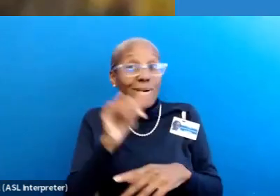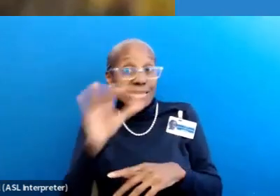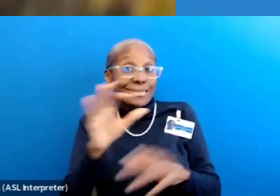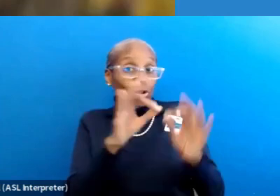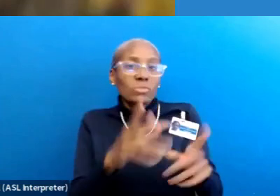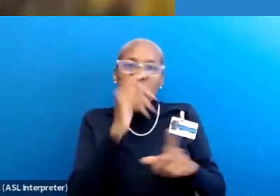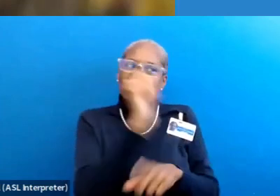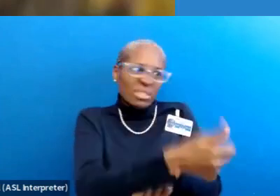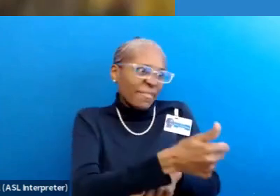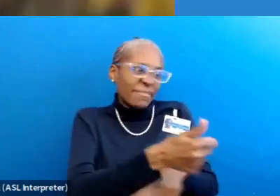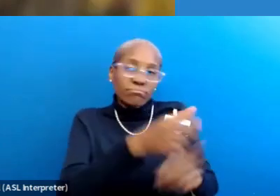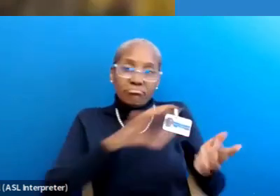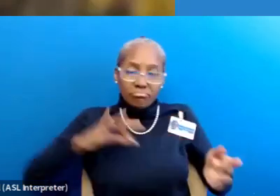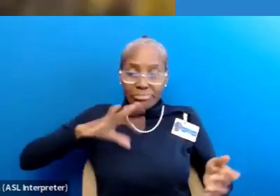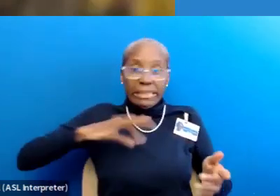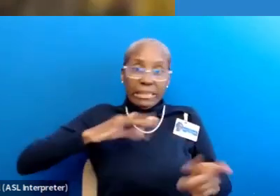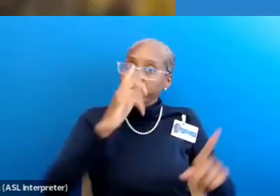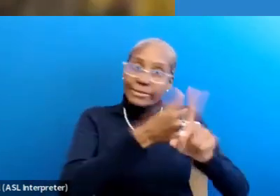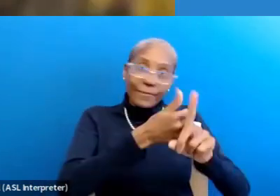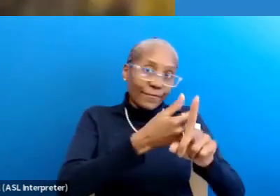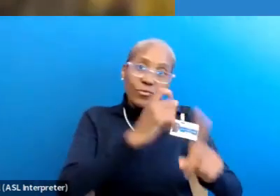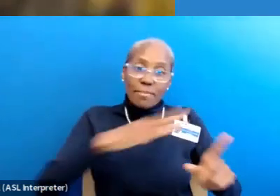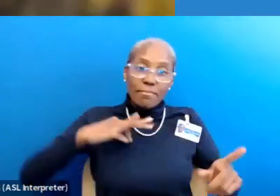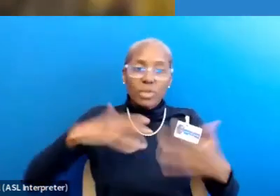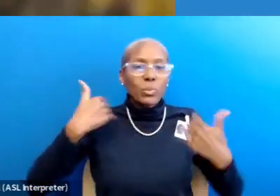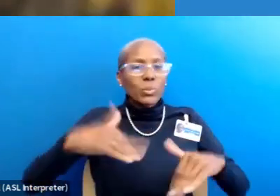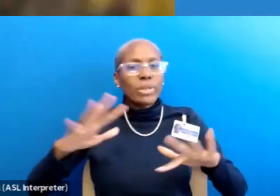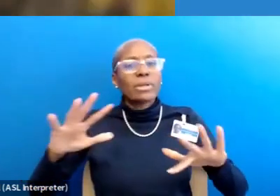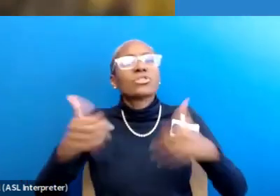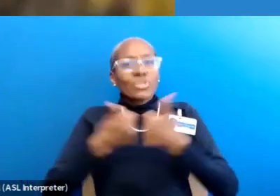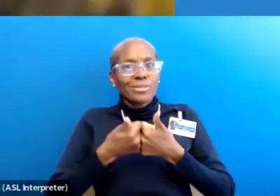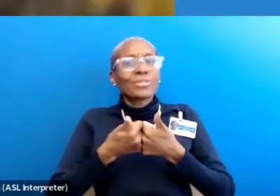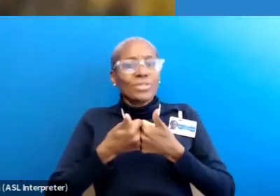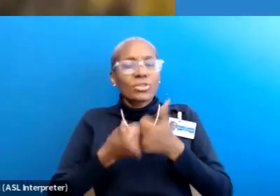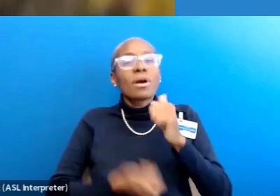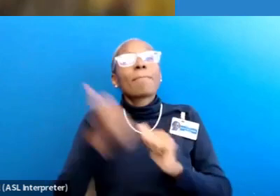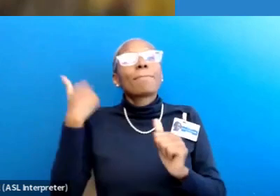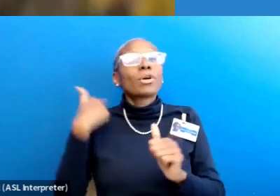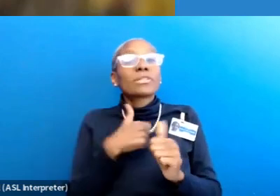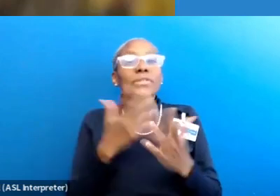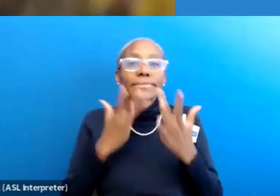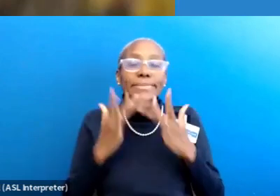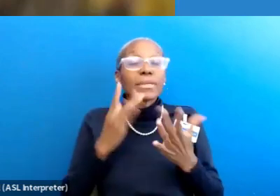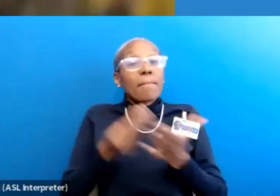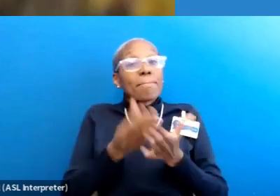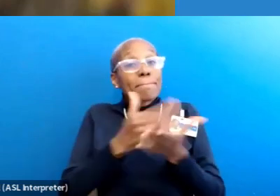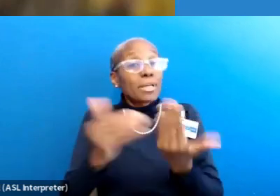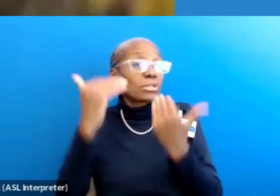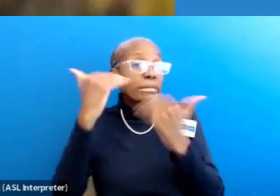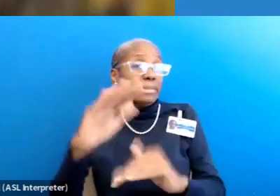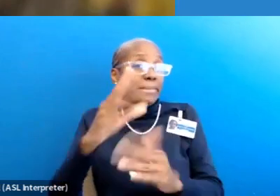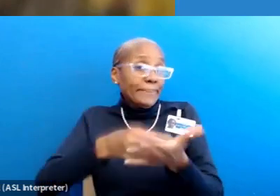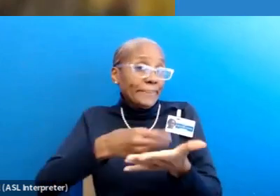their own continuing education out of pocket. That's really a challenge. Most of us are on budgets, limited budgets.